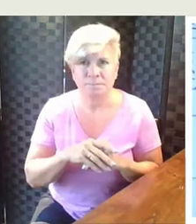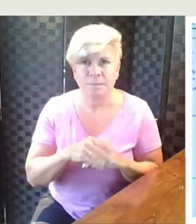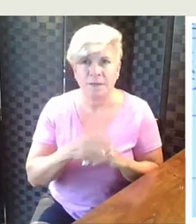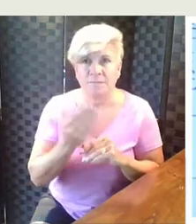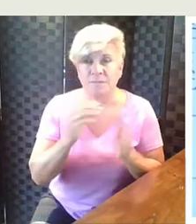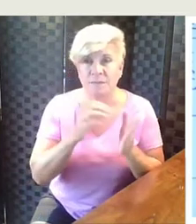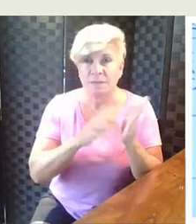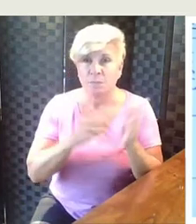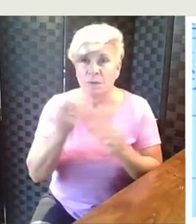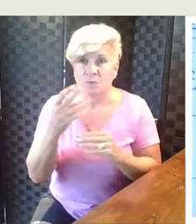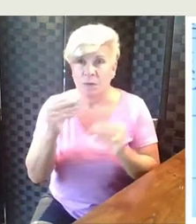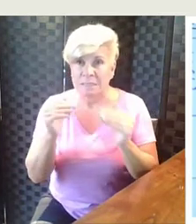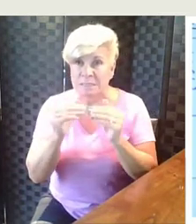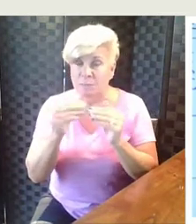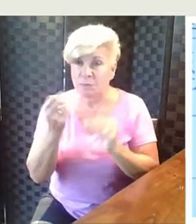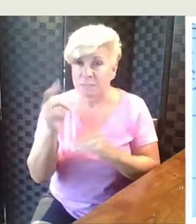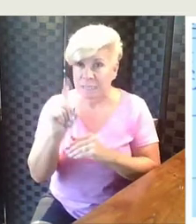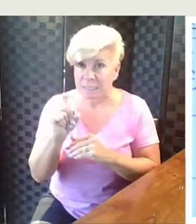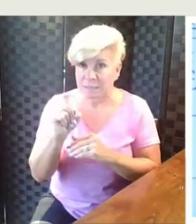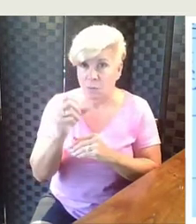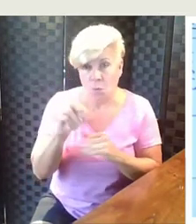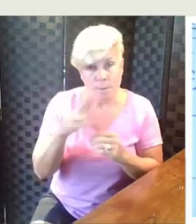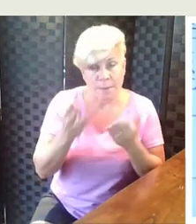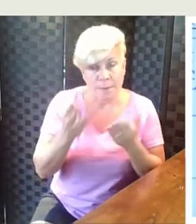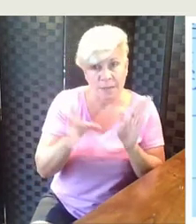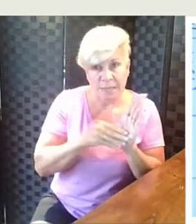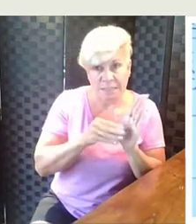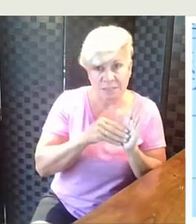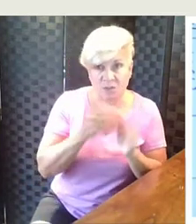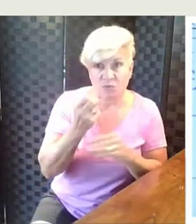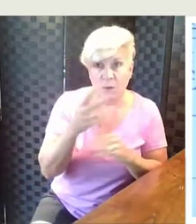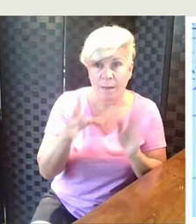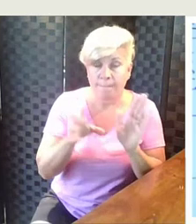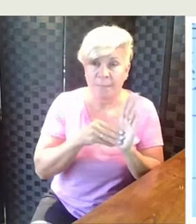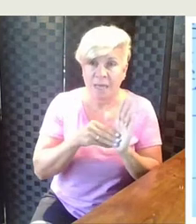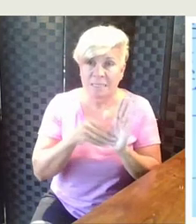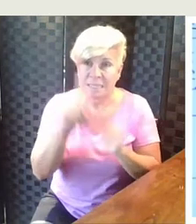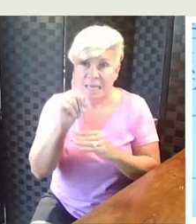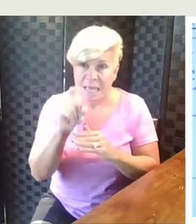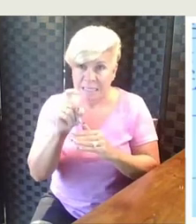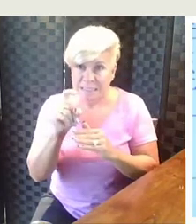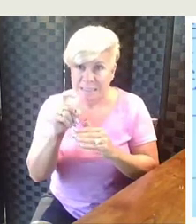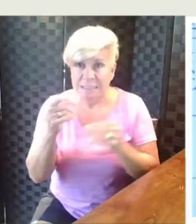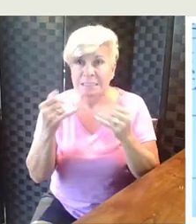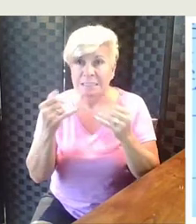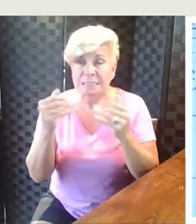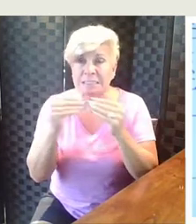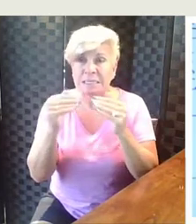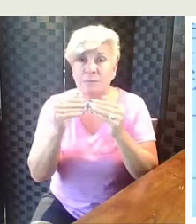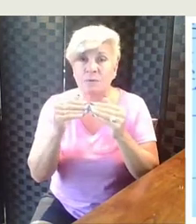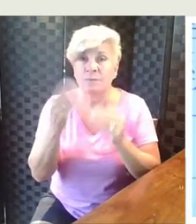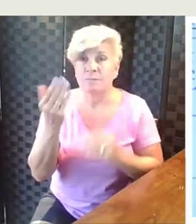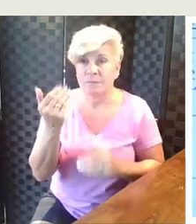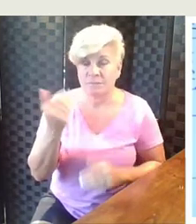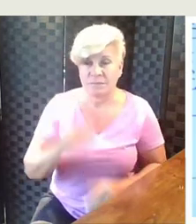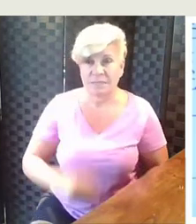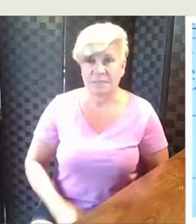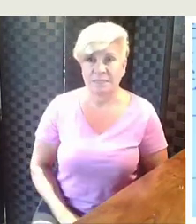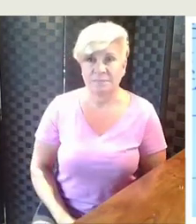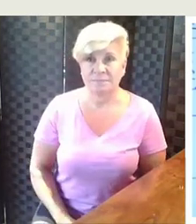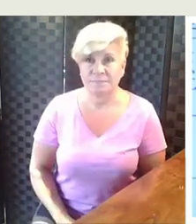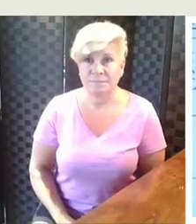Maybe you used addition. Twelve plus what would equal